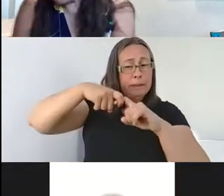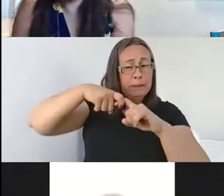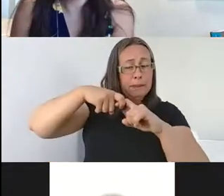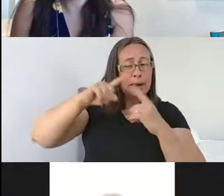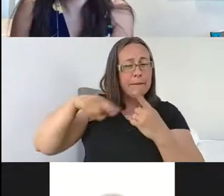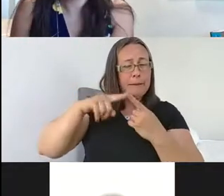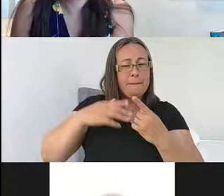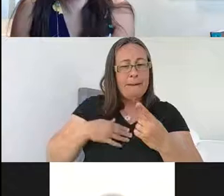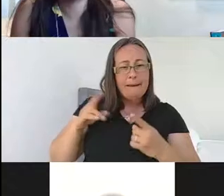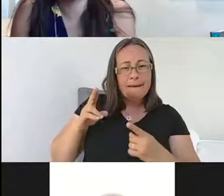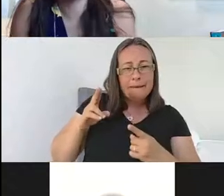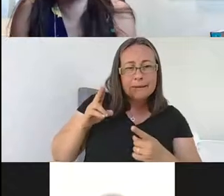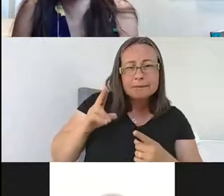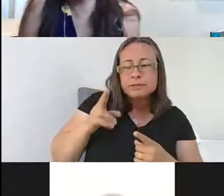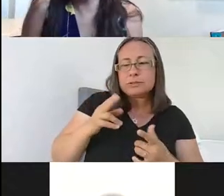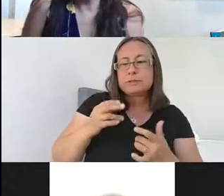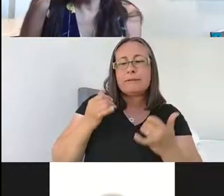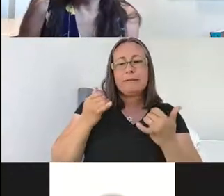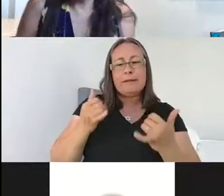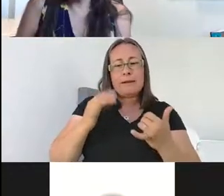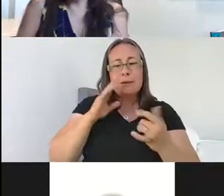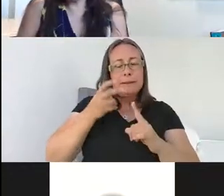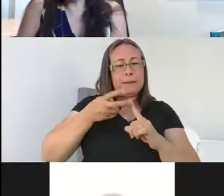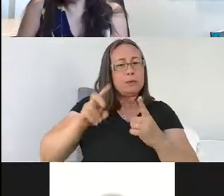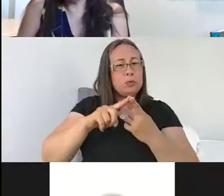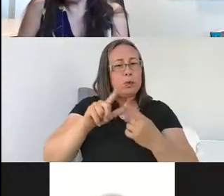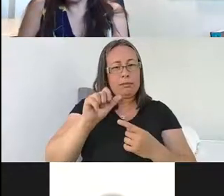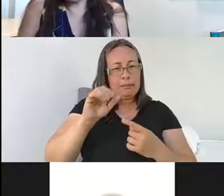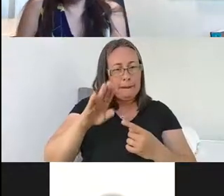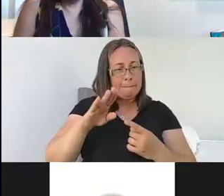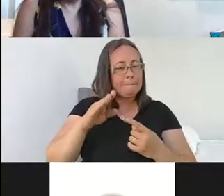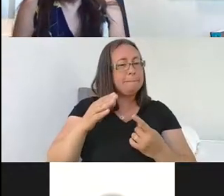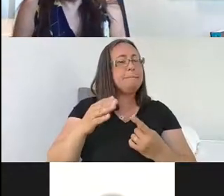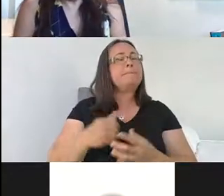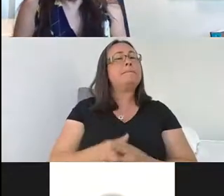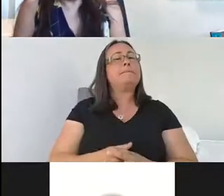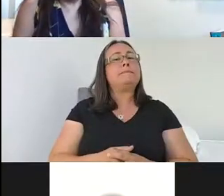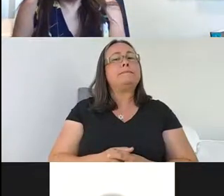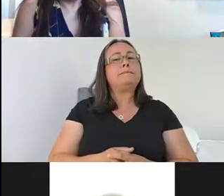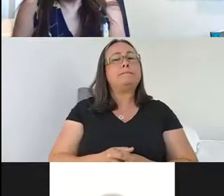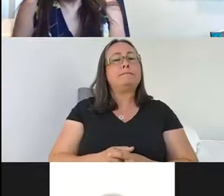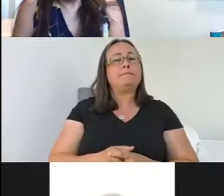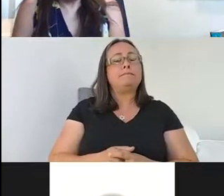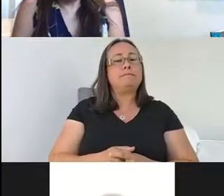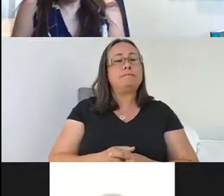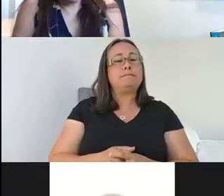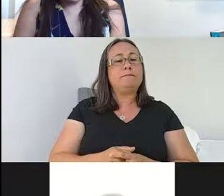of history and start getting into what my lab studies. So we use two